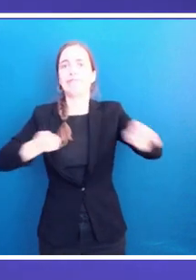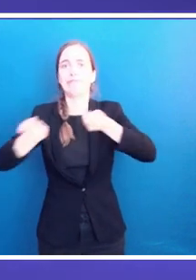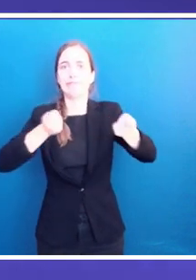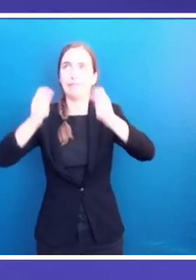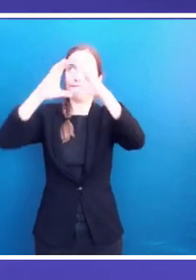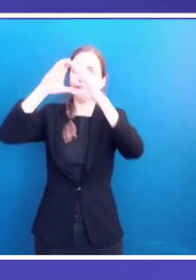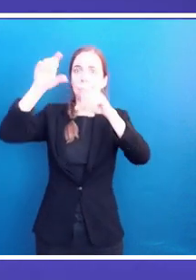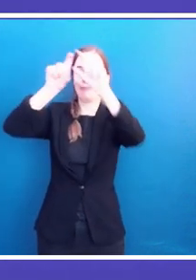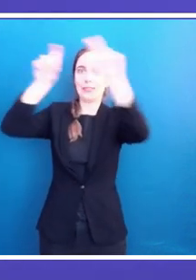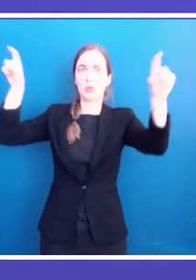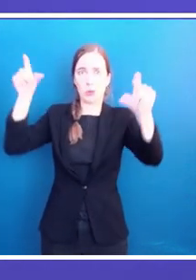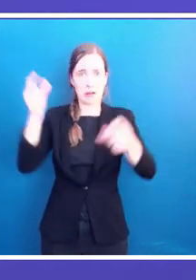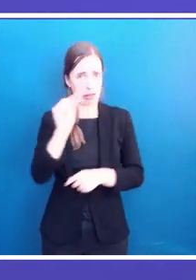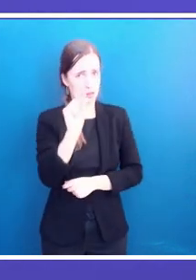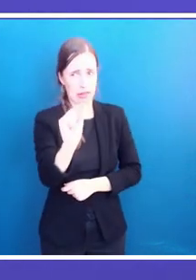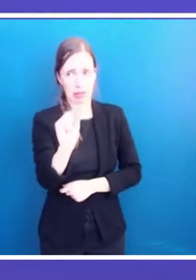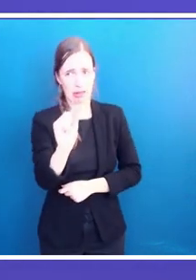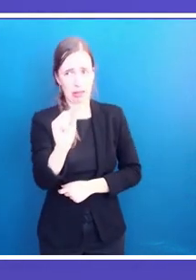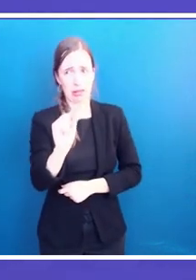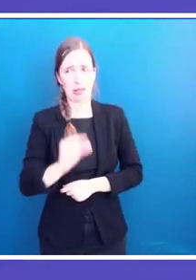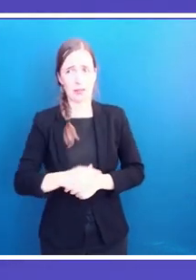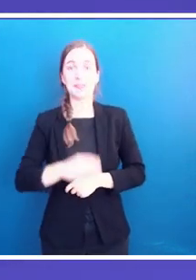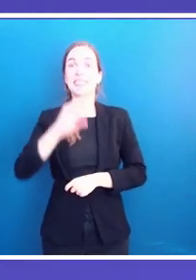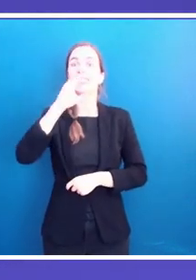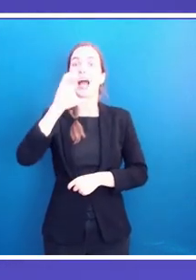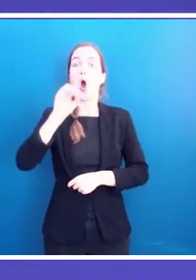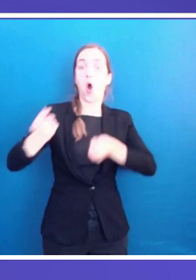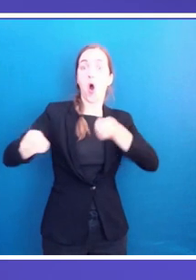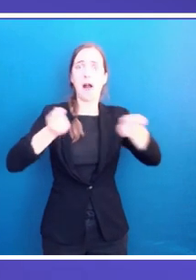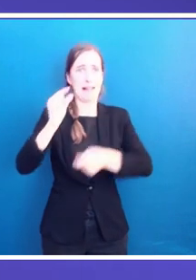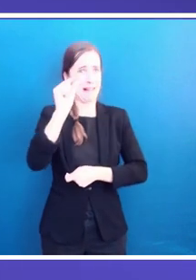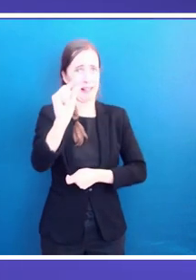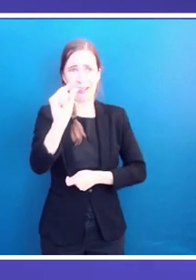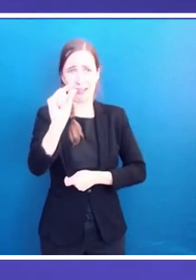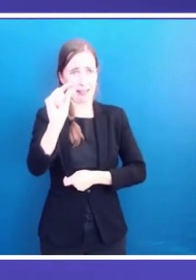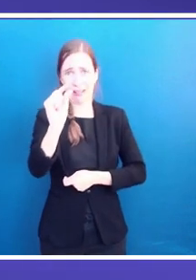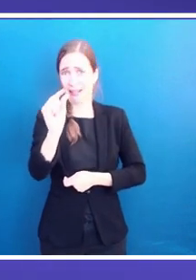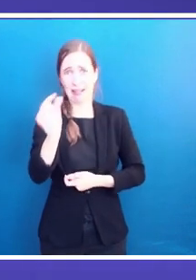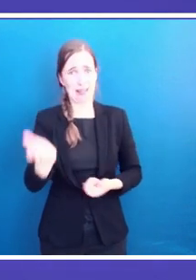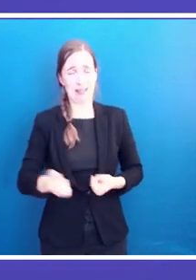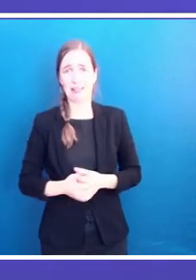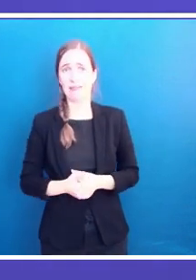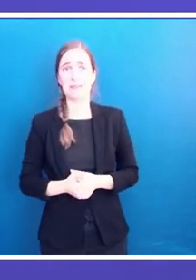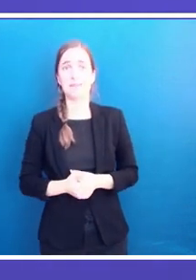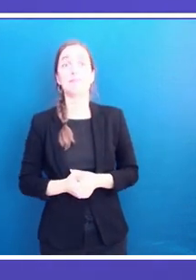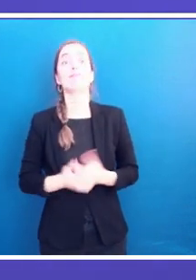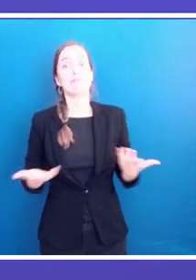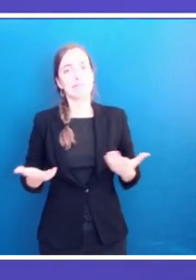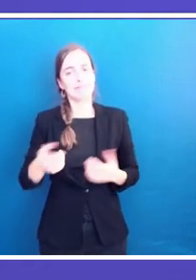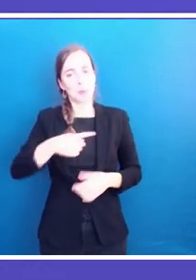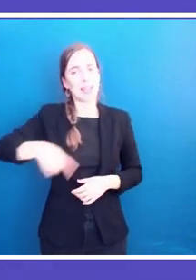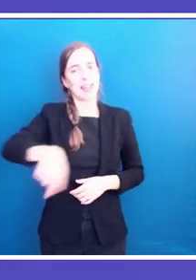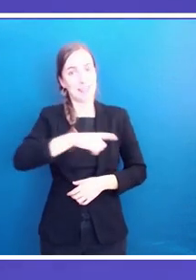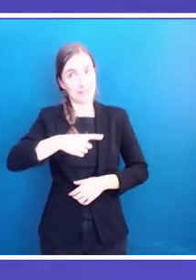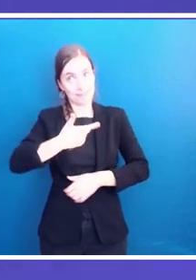adopted our Mediterranean Strategy 2030, which includes, as one of its goals, the promotion of entrepreneurship among women